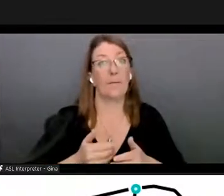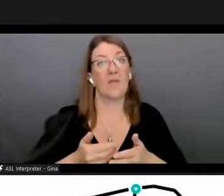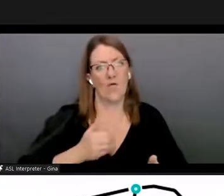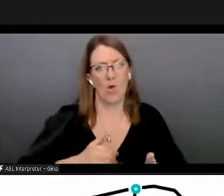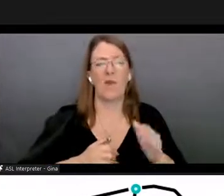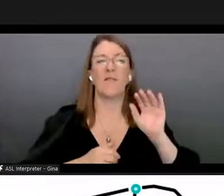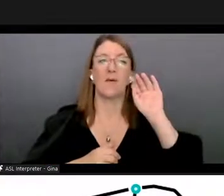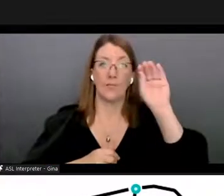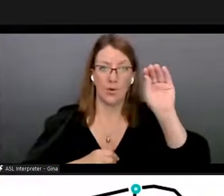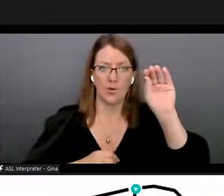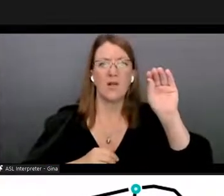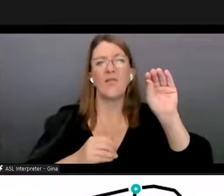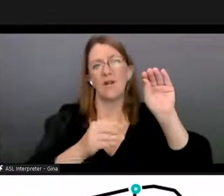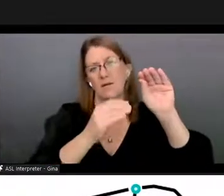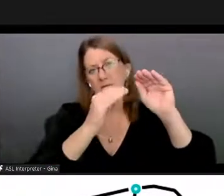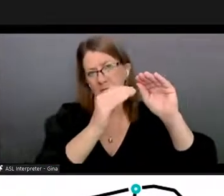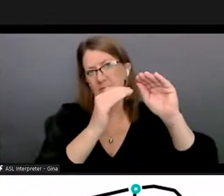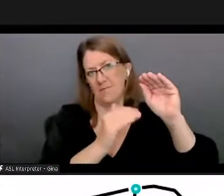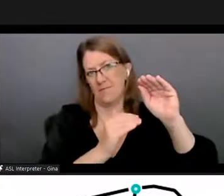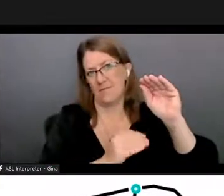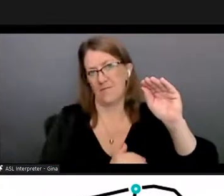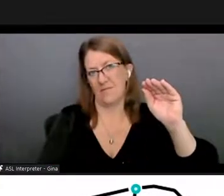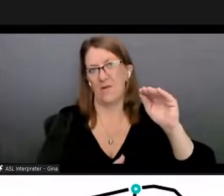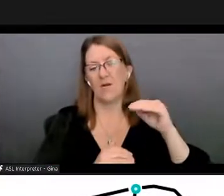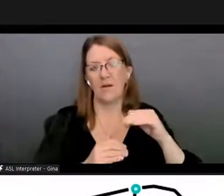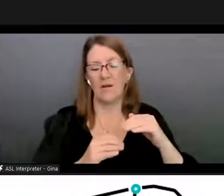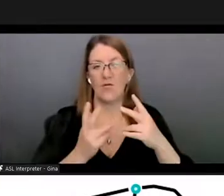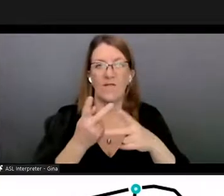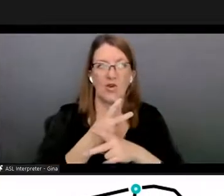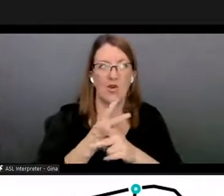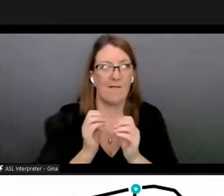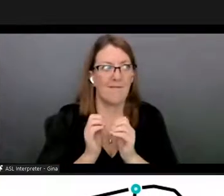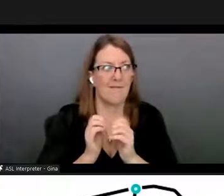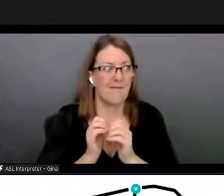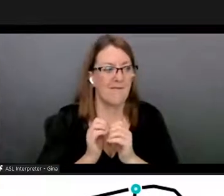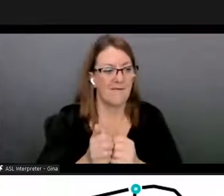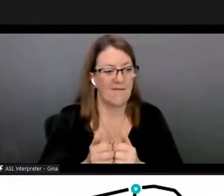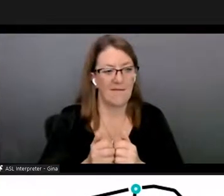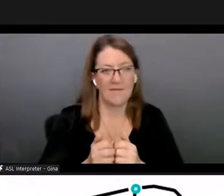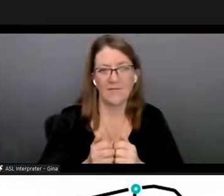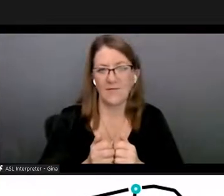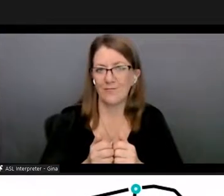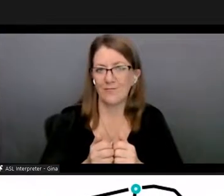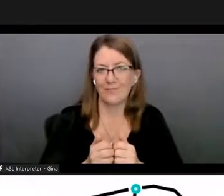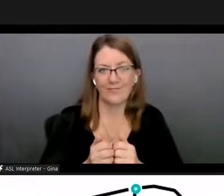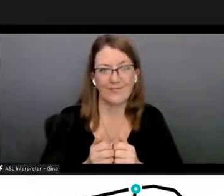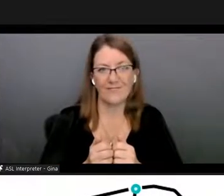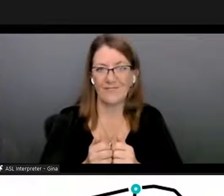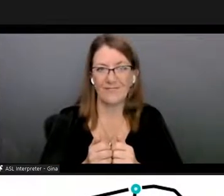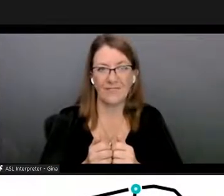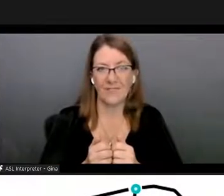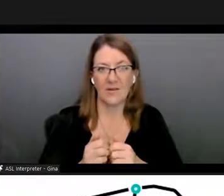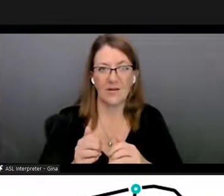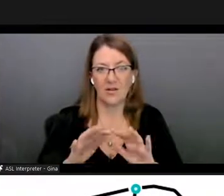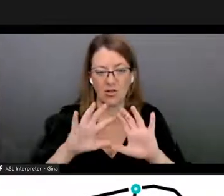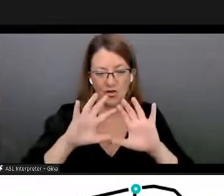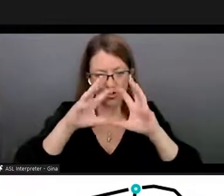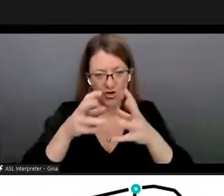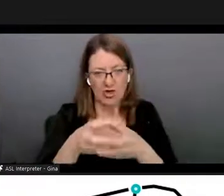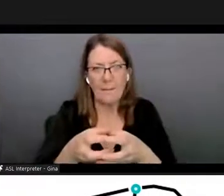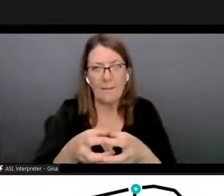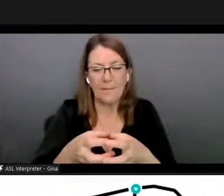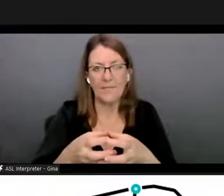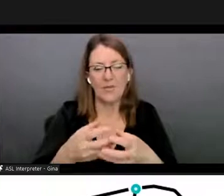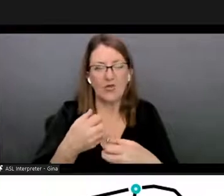you did then you'd have to figure out a way to you know basically ship it so how would you you have to create a